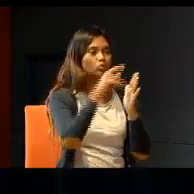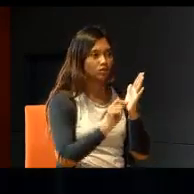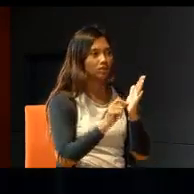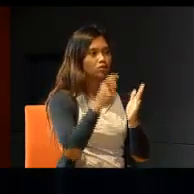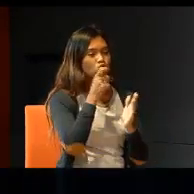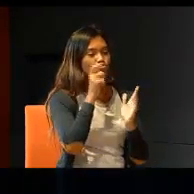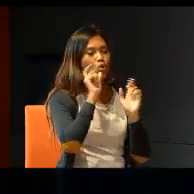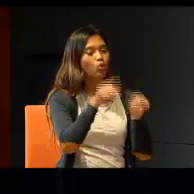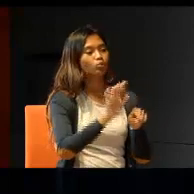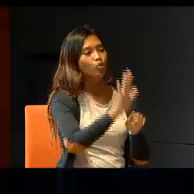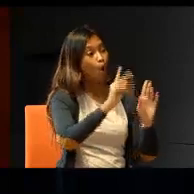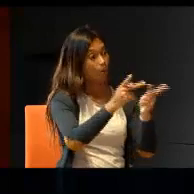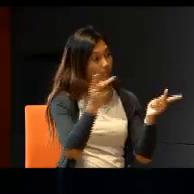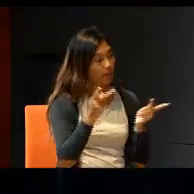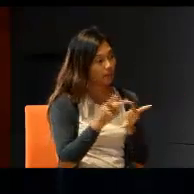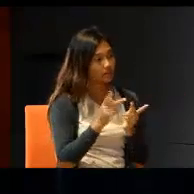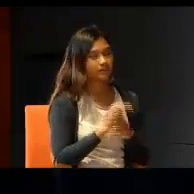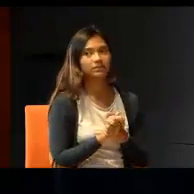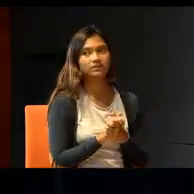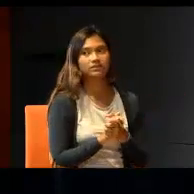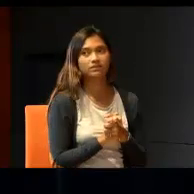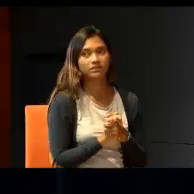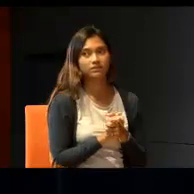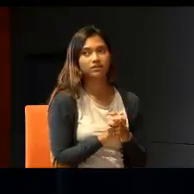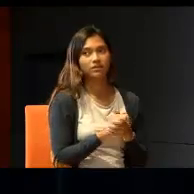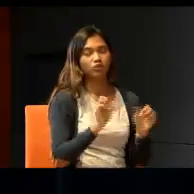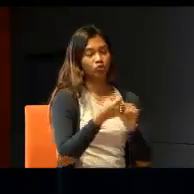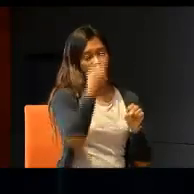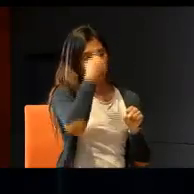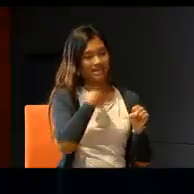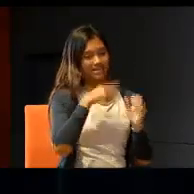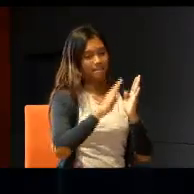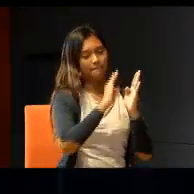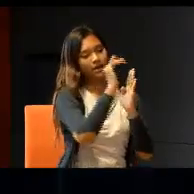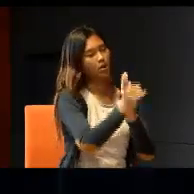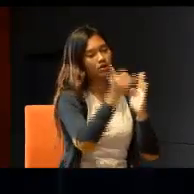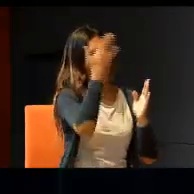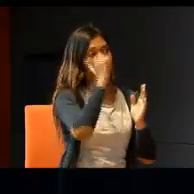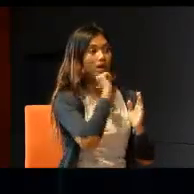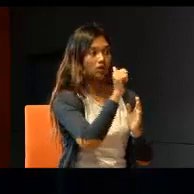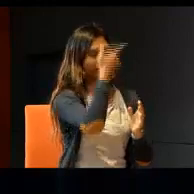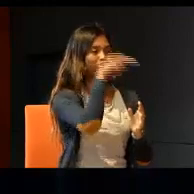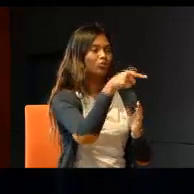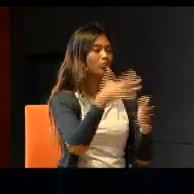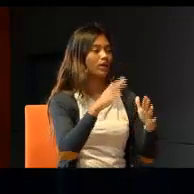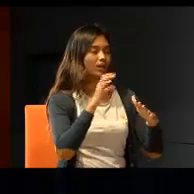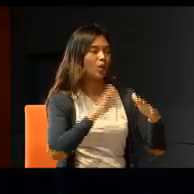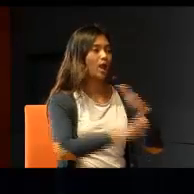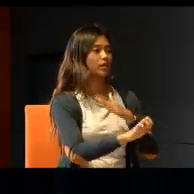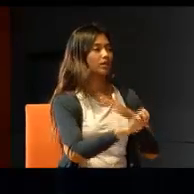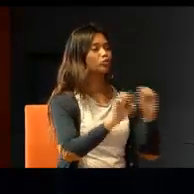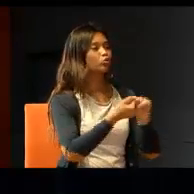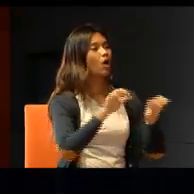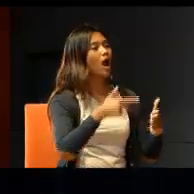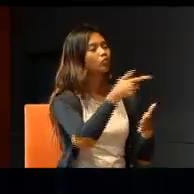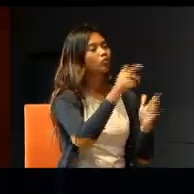biggest inhibition factor, which we found. So, I'm going probably beyond the why not. Once you have really entered there, how do you really motivate people